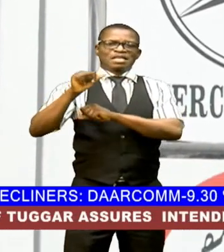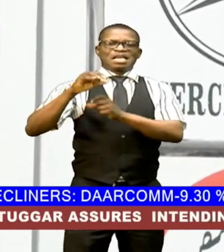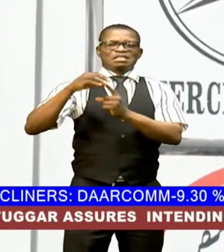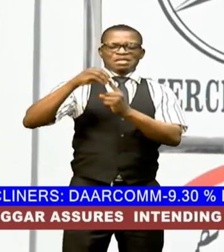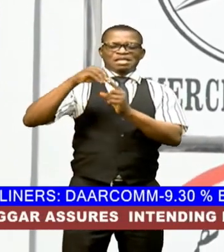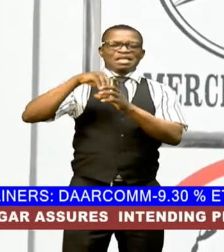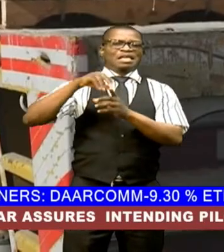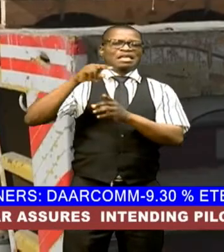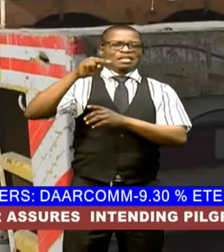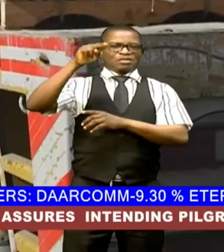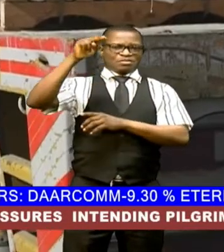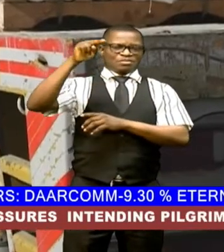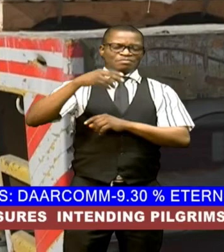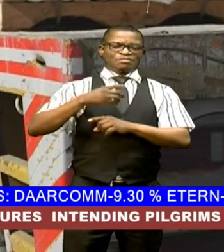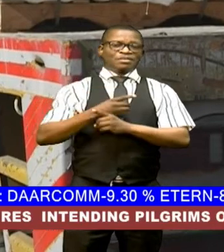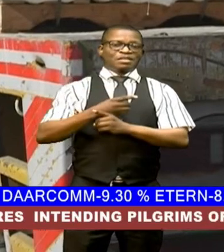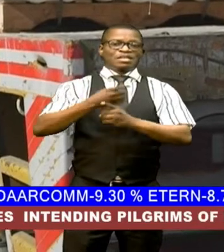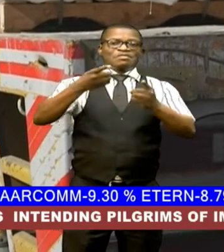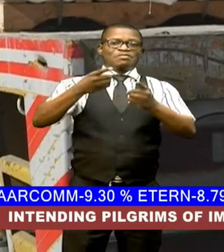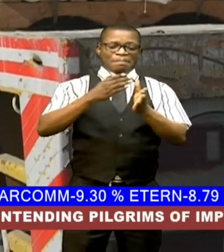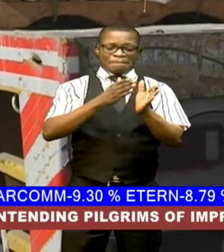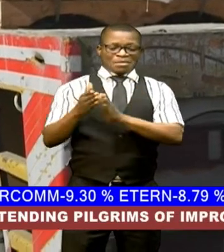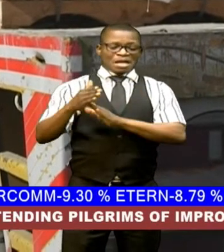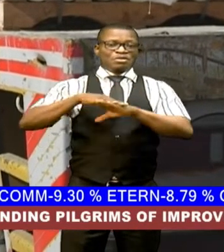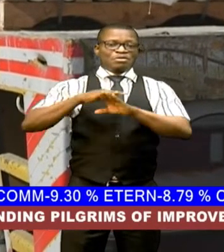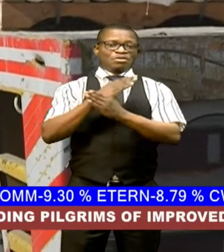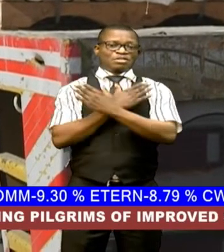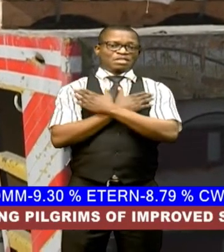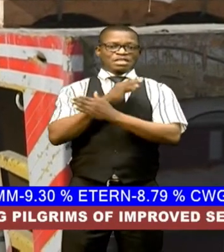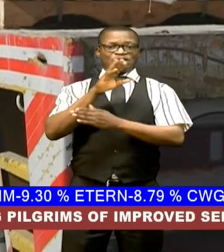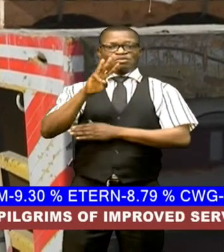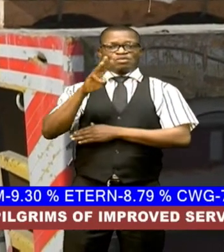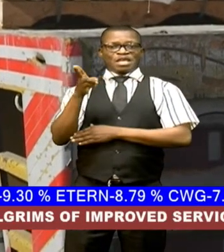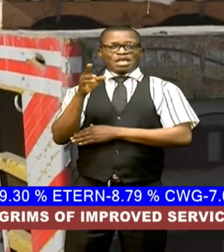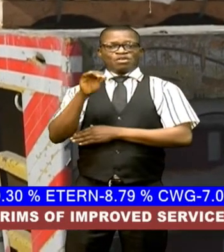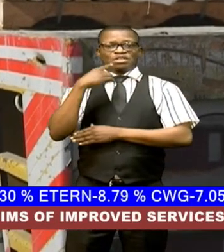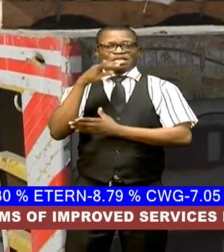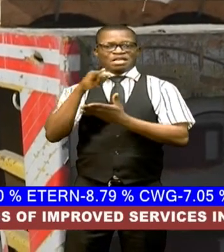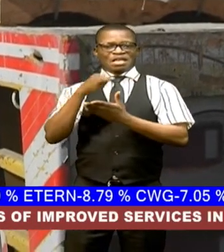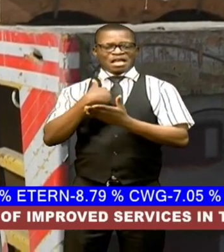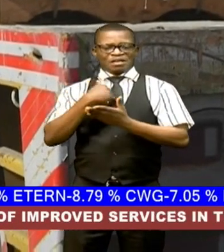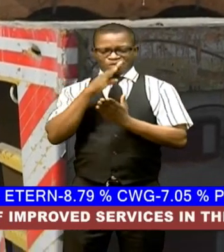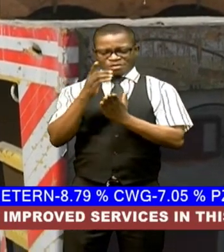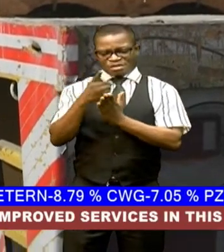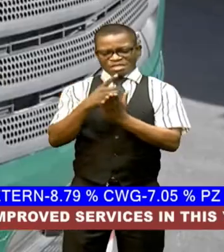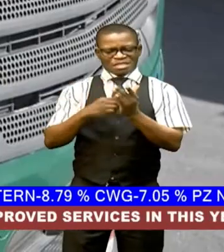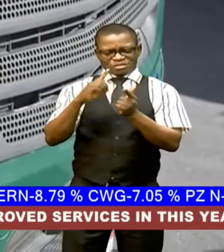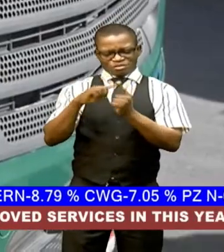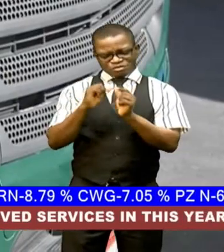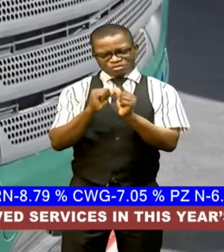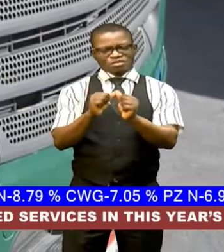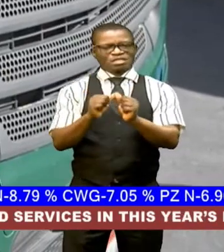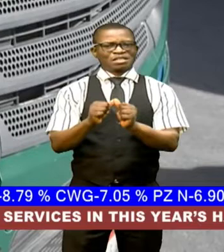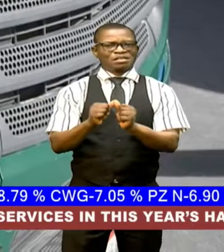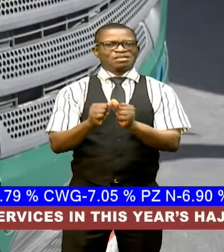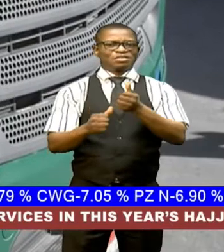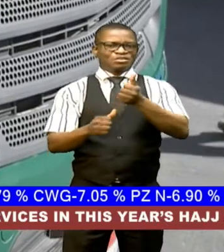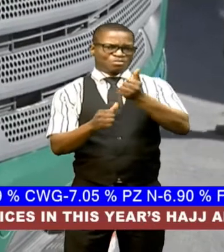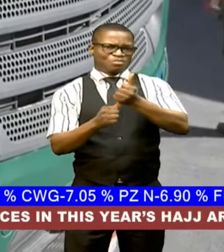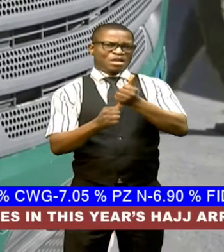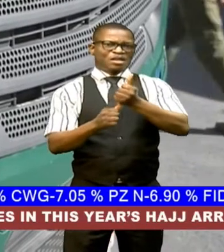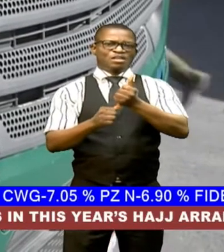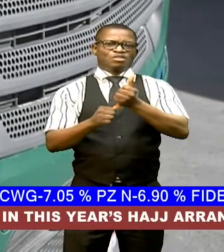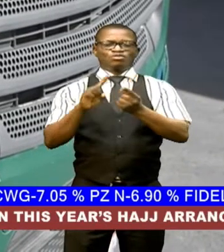north the delivery planned on sunday who said has been designed to sustain the operations of five